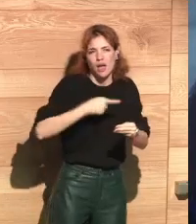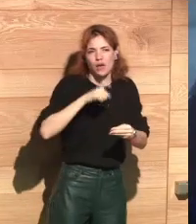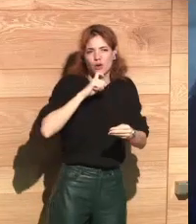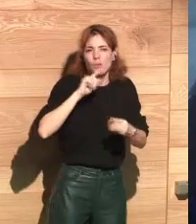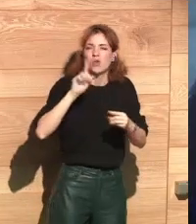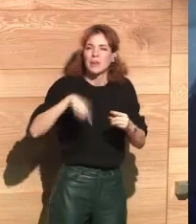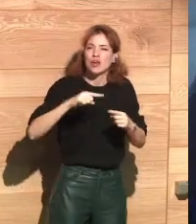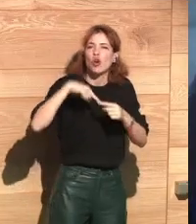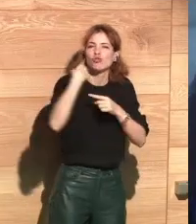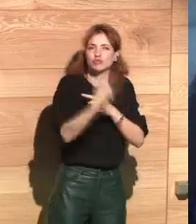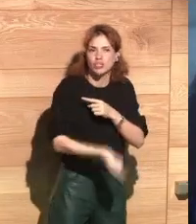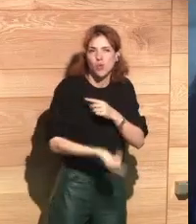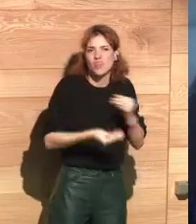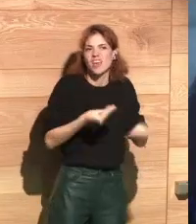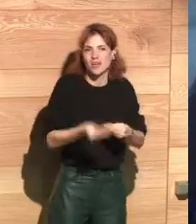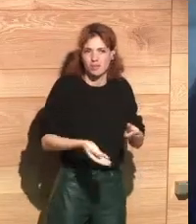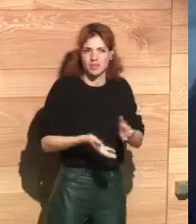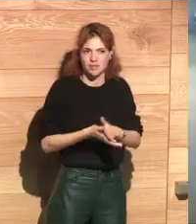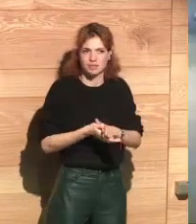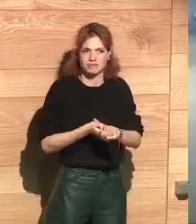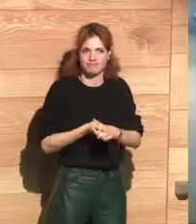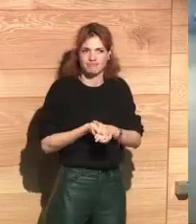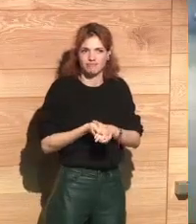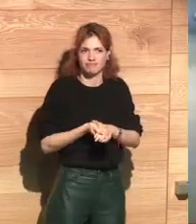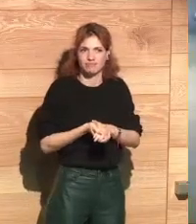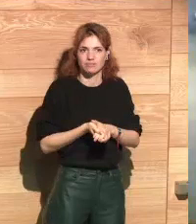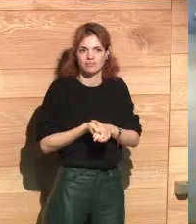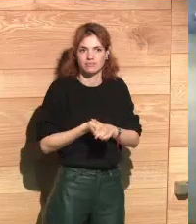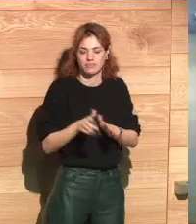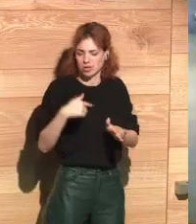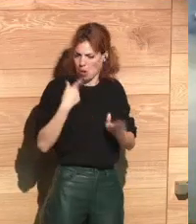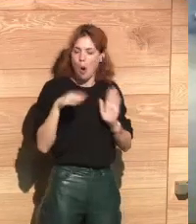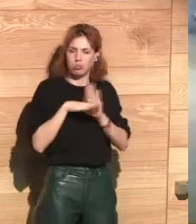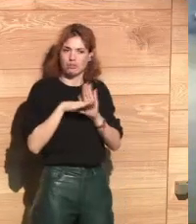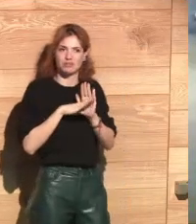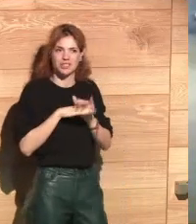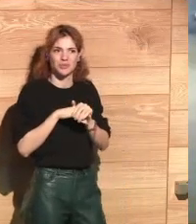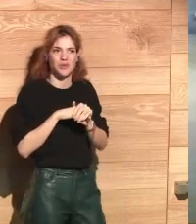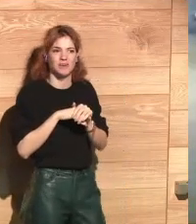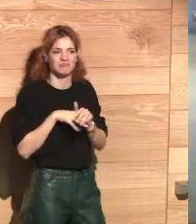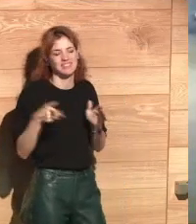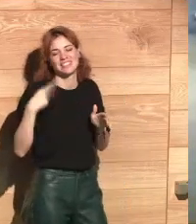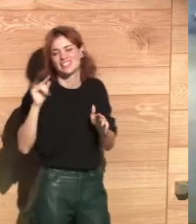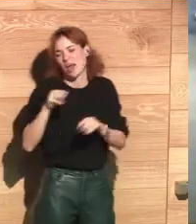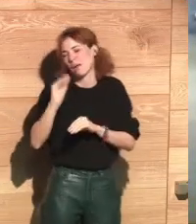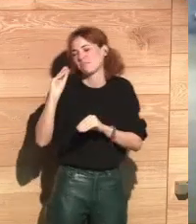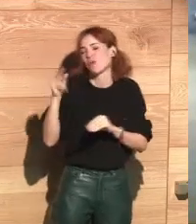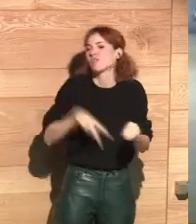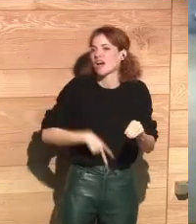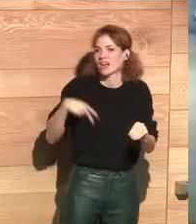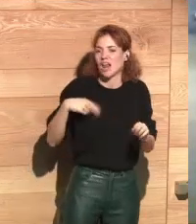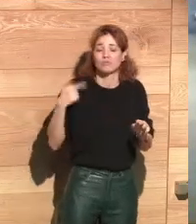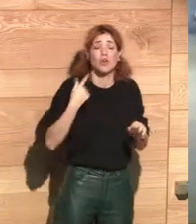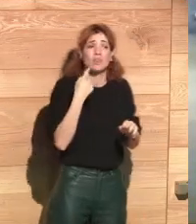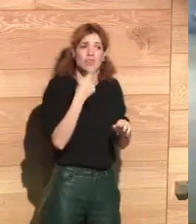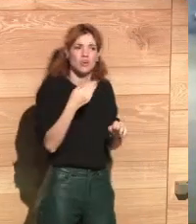data are being handled and processed. And what the consequences entailed are. This question is for everyone,